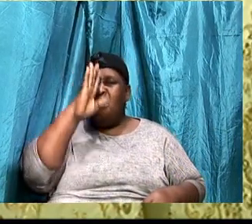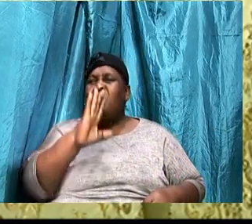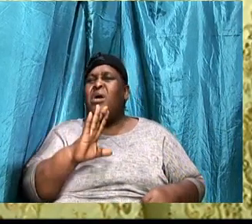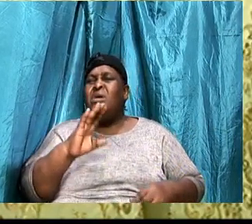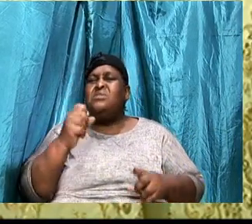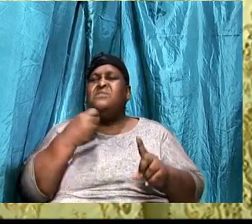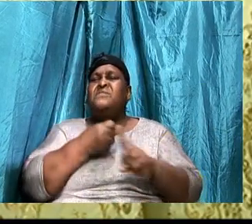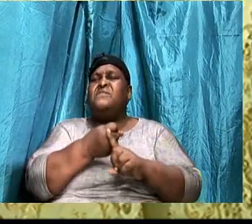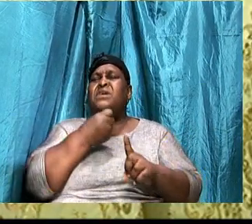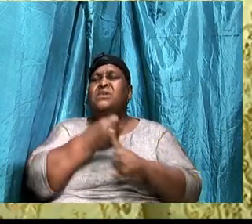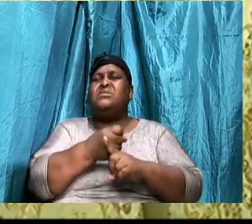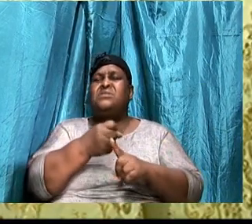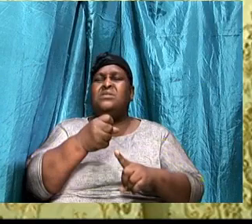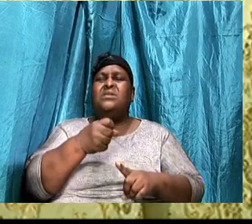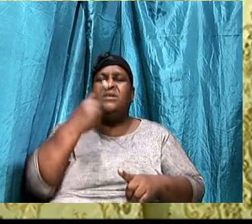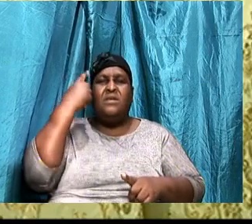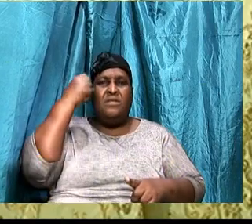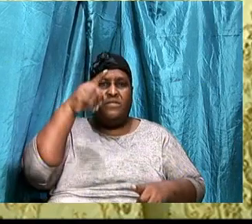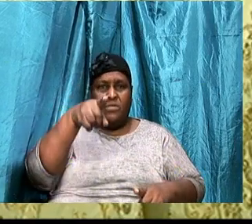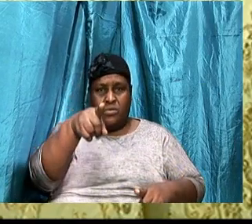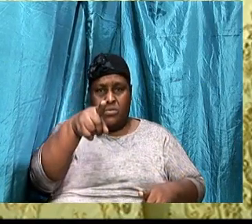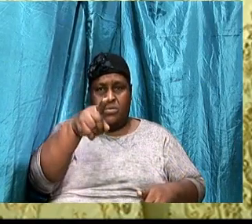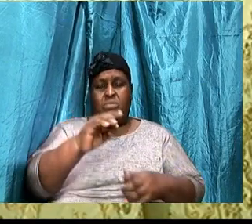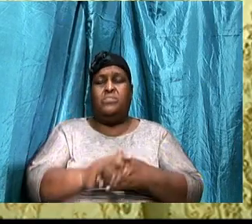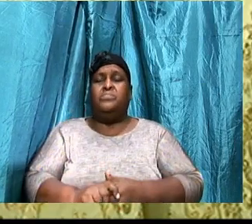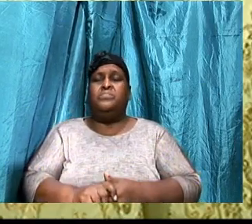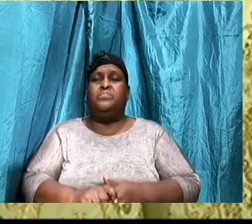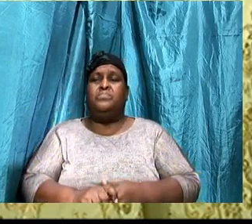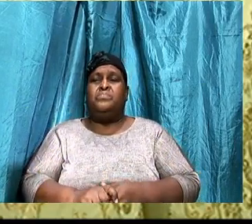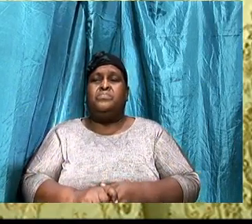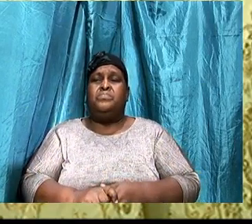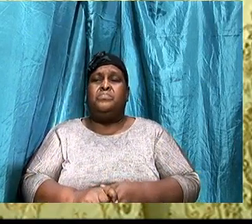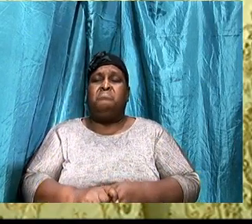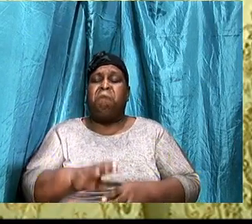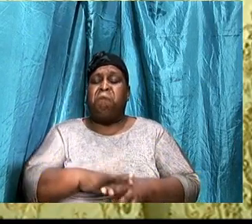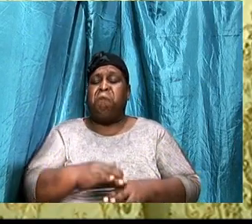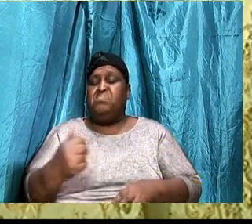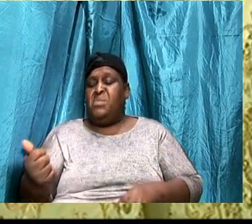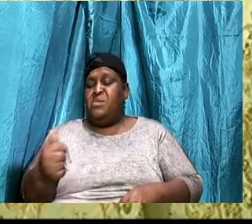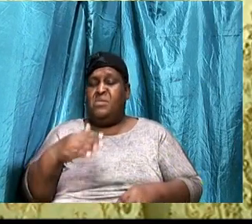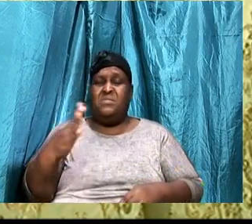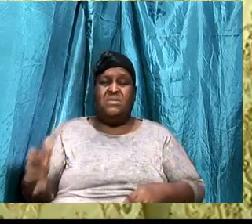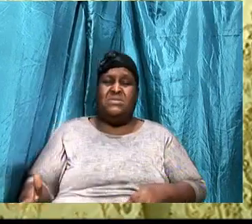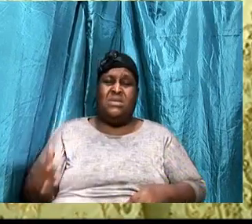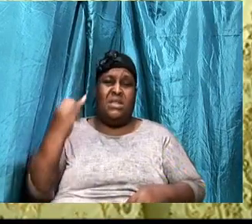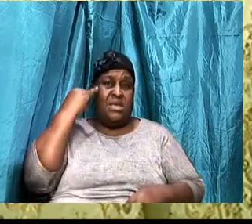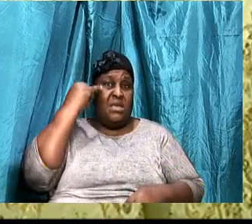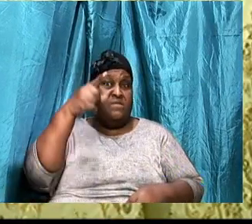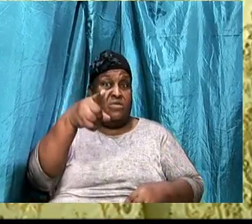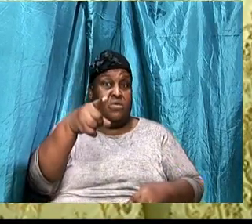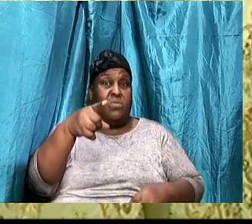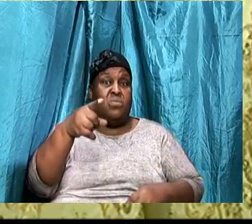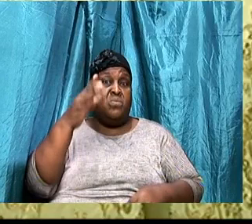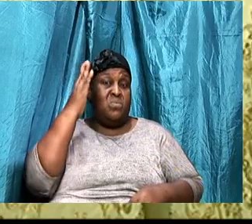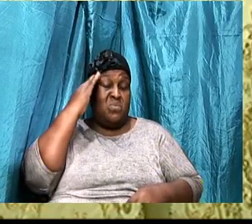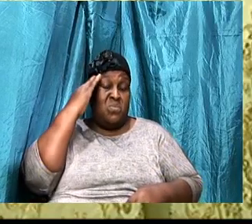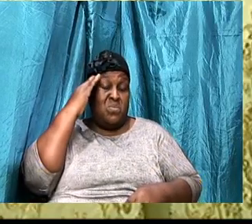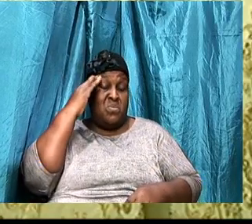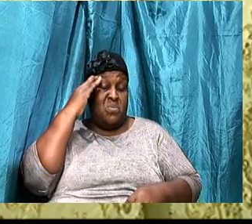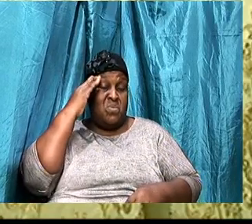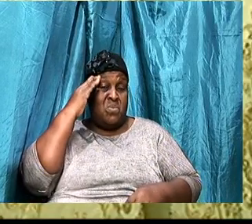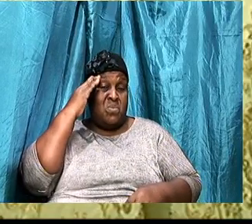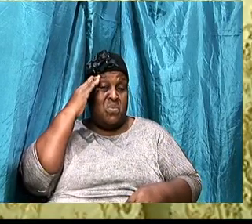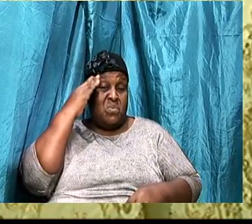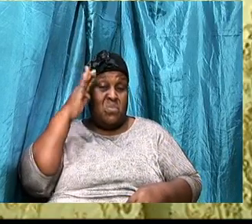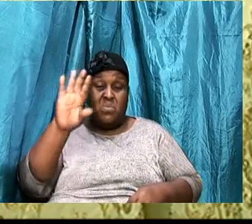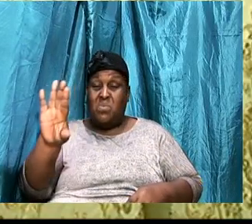fighting on your behalf. We also said on the other hand that if you know neither the